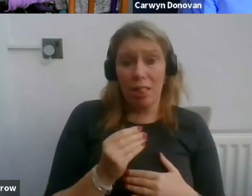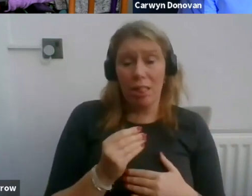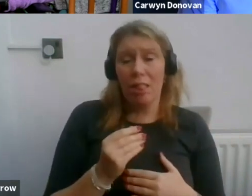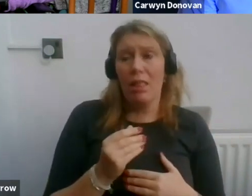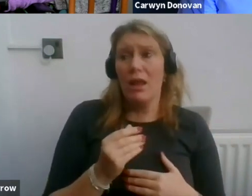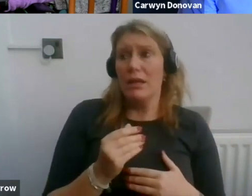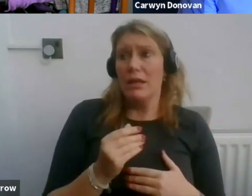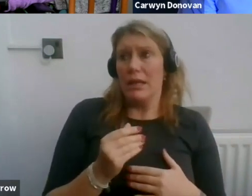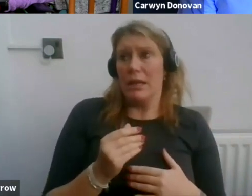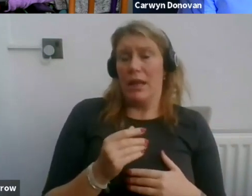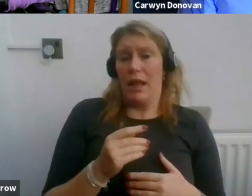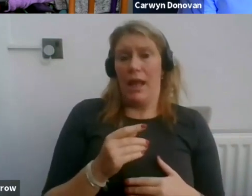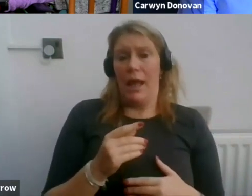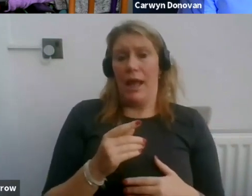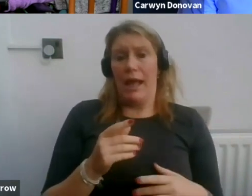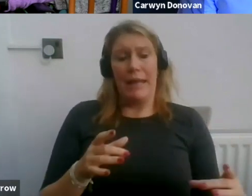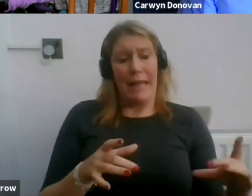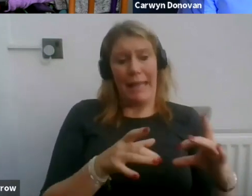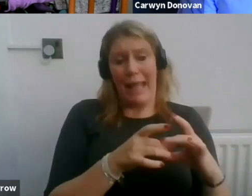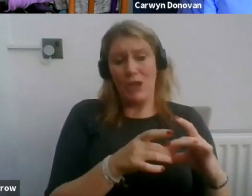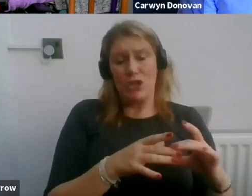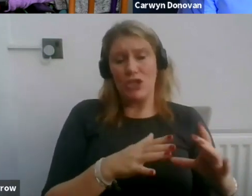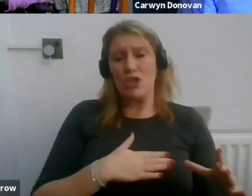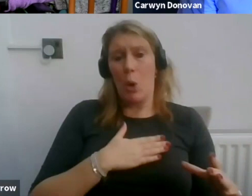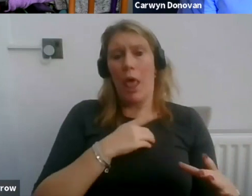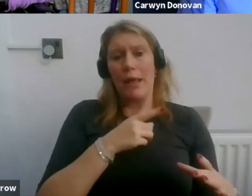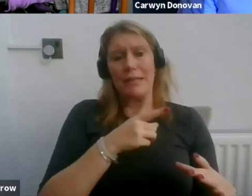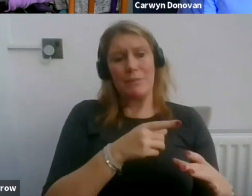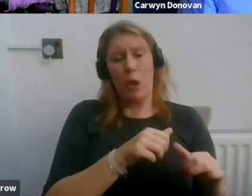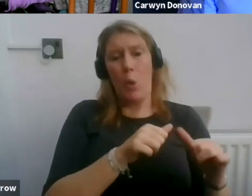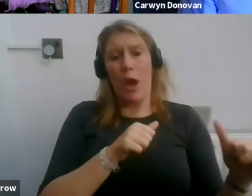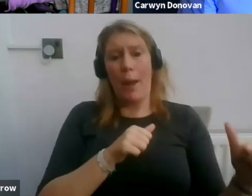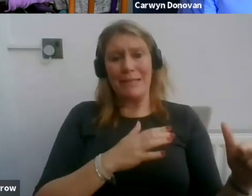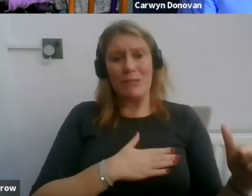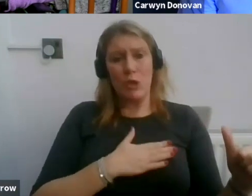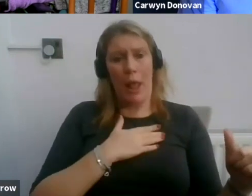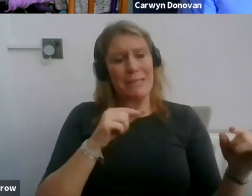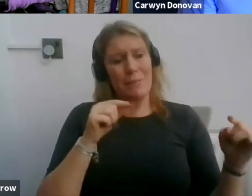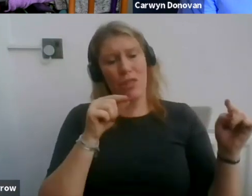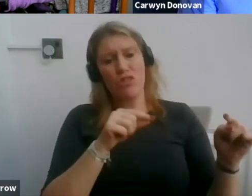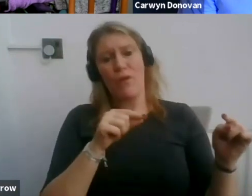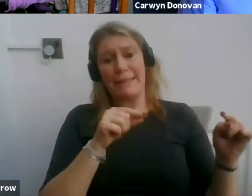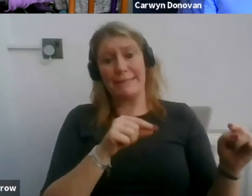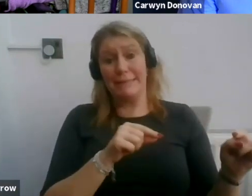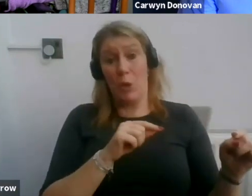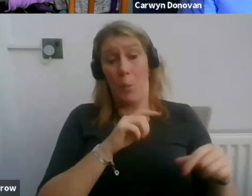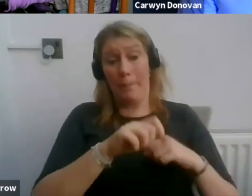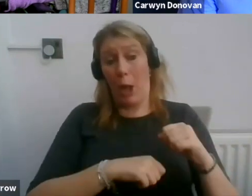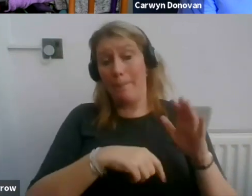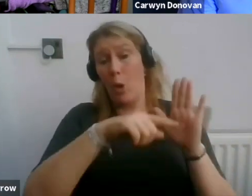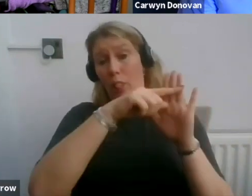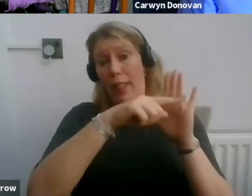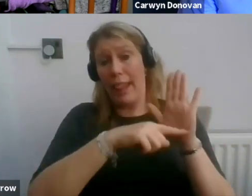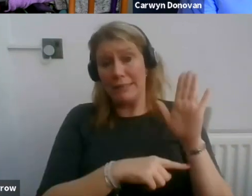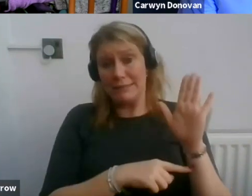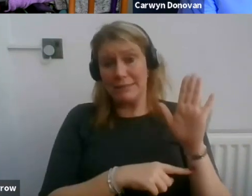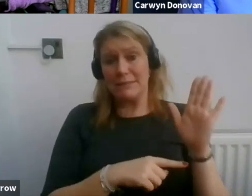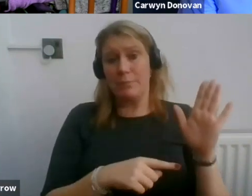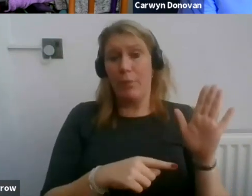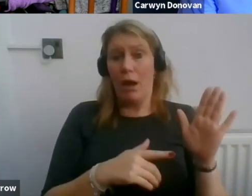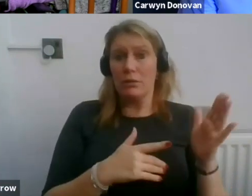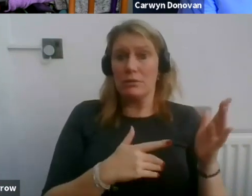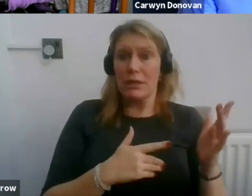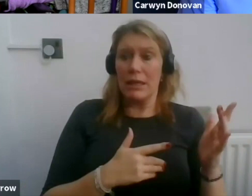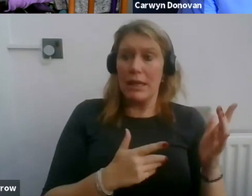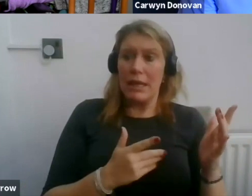like being threatened by it but it serves twofold. It serves to warn people of others' experience with,